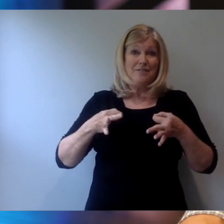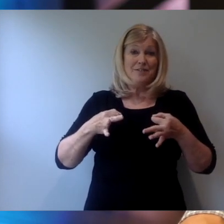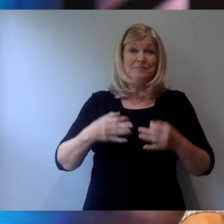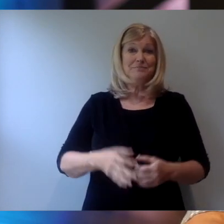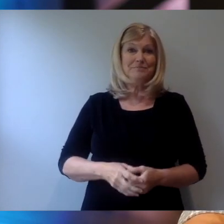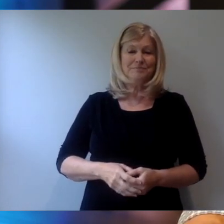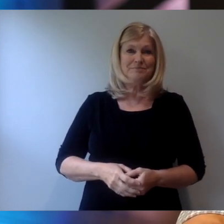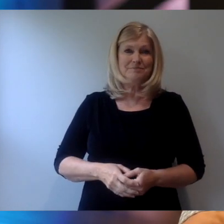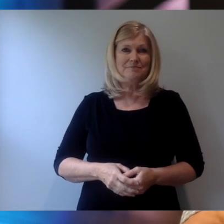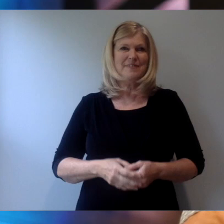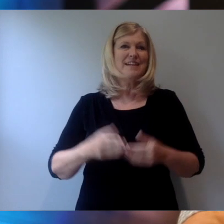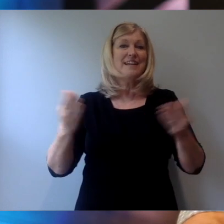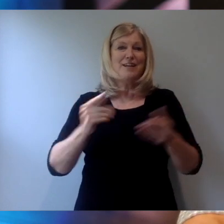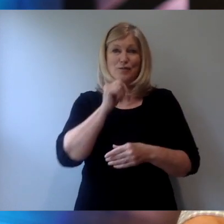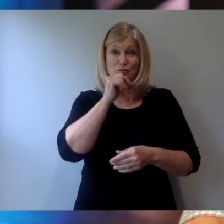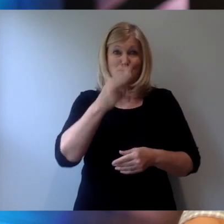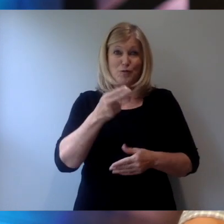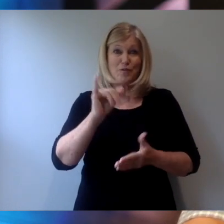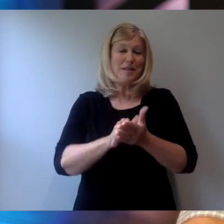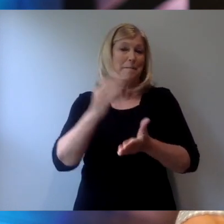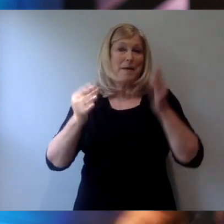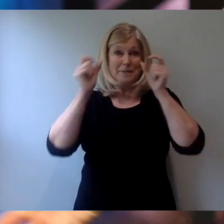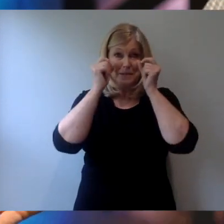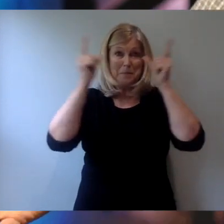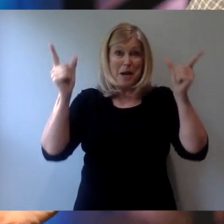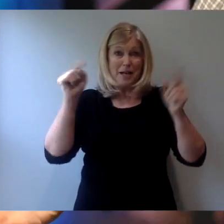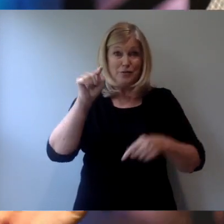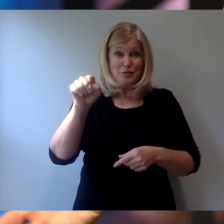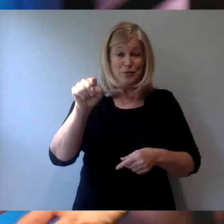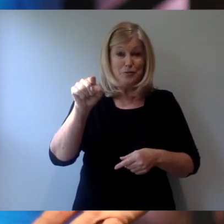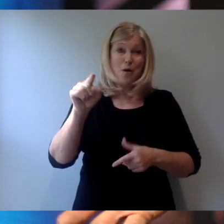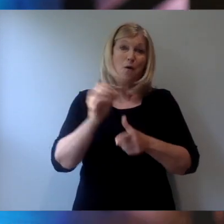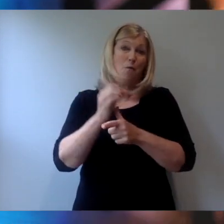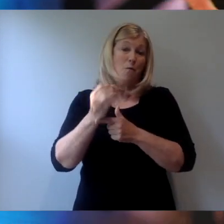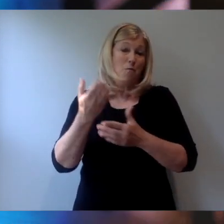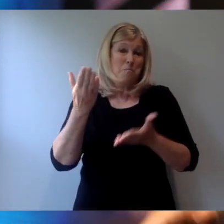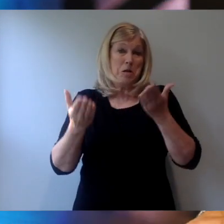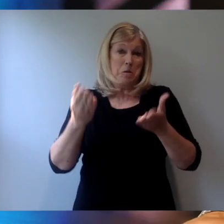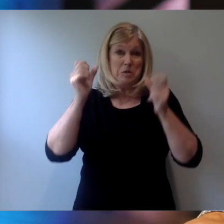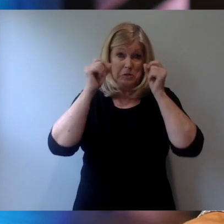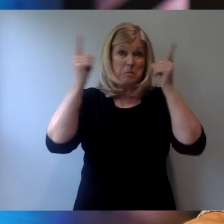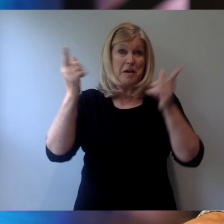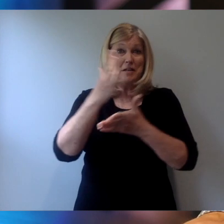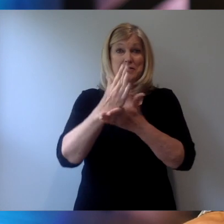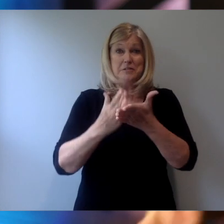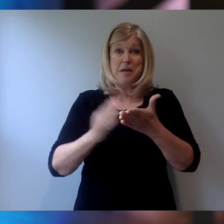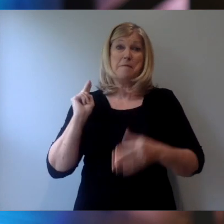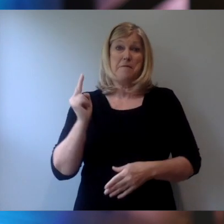Here's a truth that might surprise you, or at least it's going to surprise some of us.